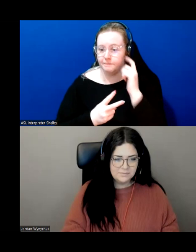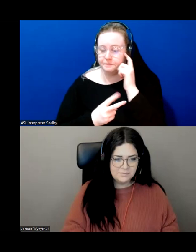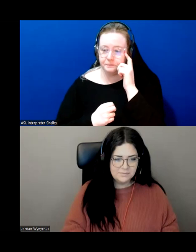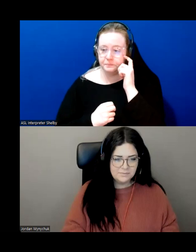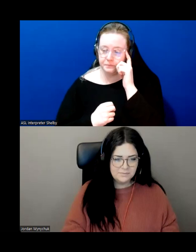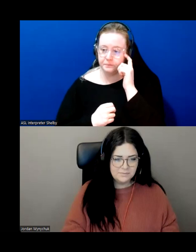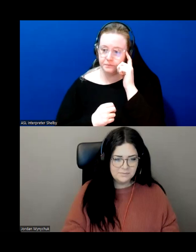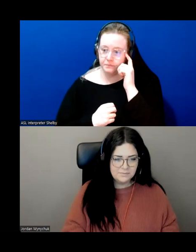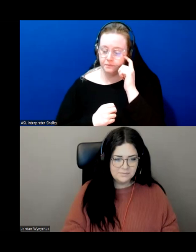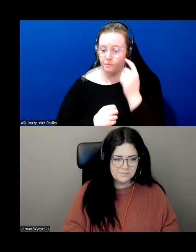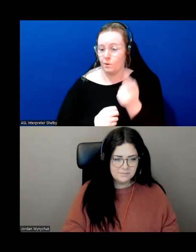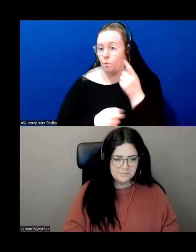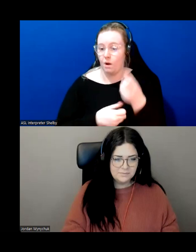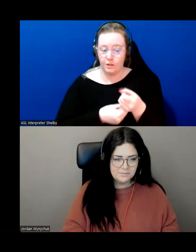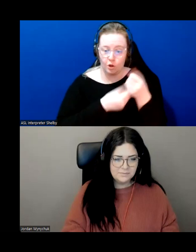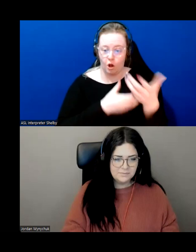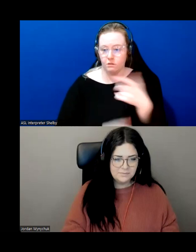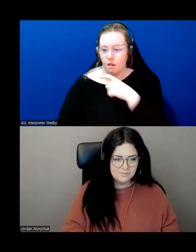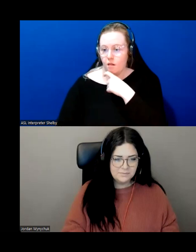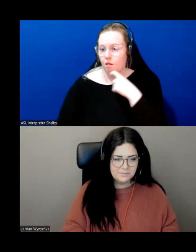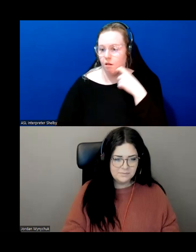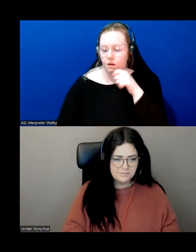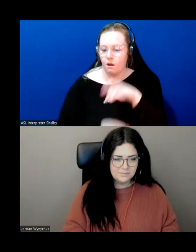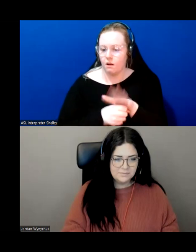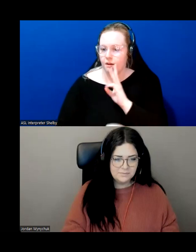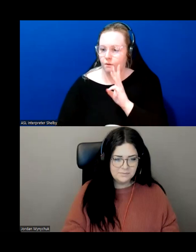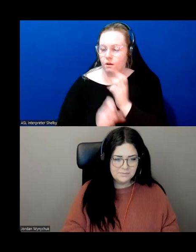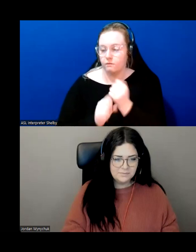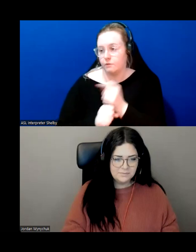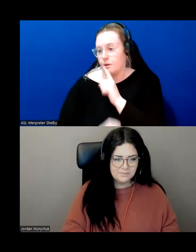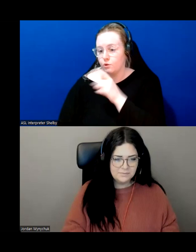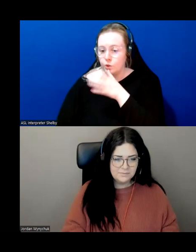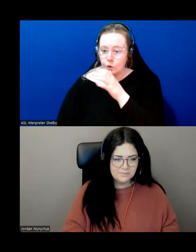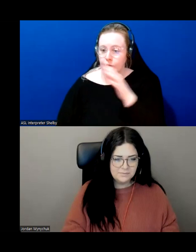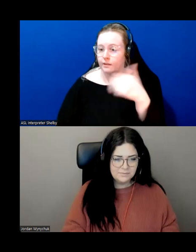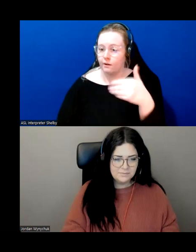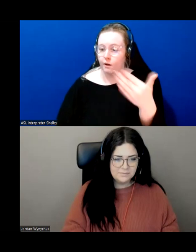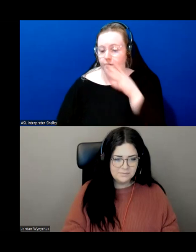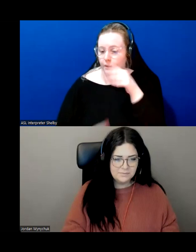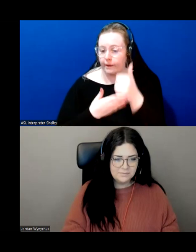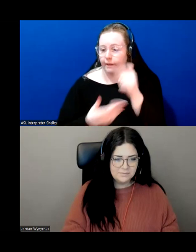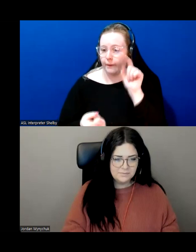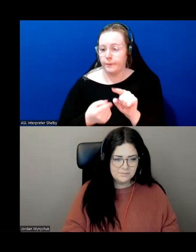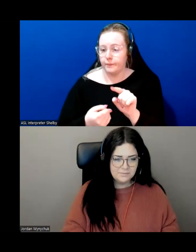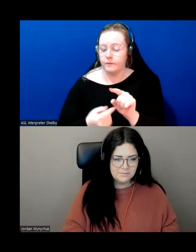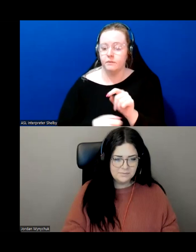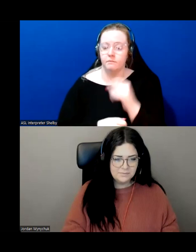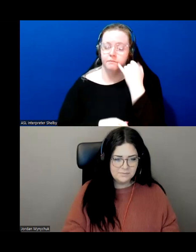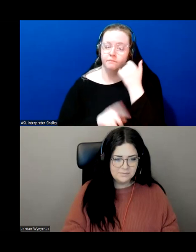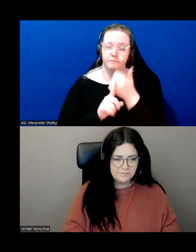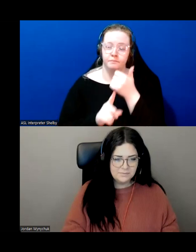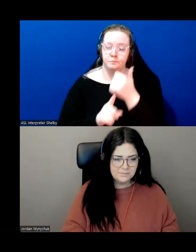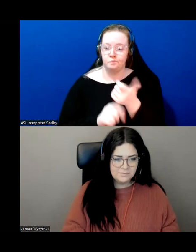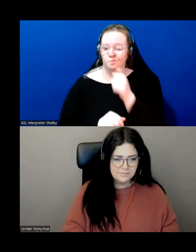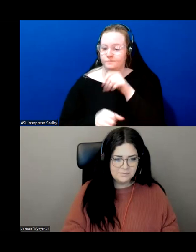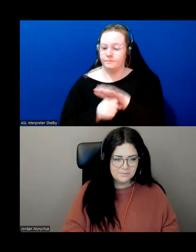dehydration make sure you're you're you're you're hydrated and uh again if you're not hydrated enough that that can